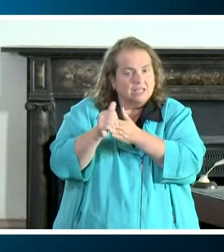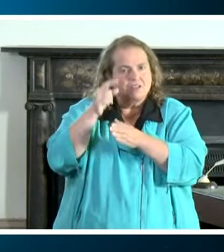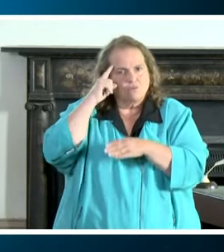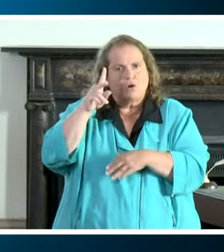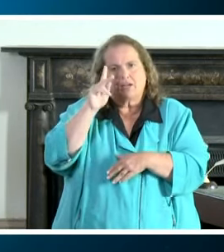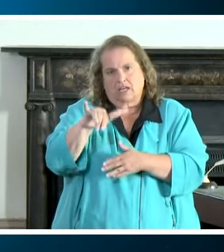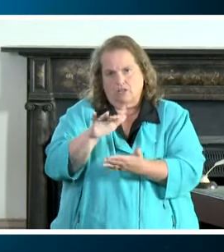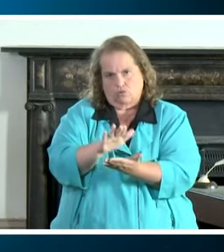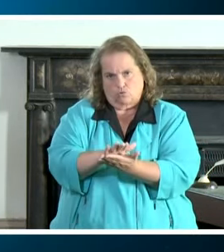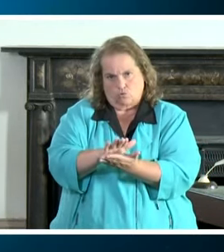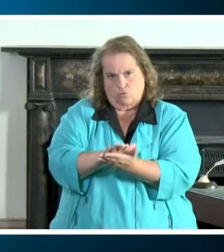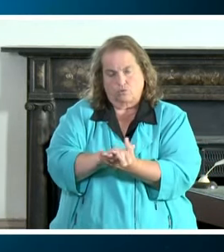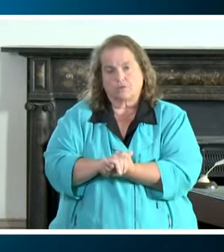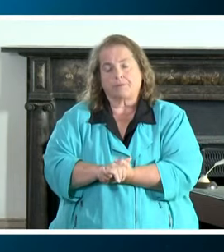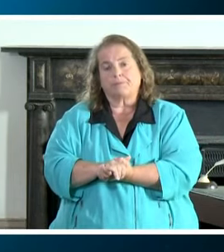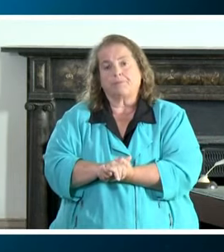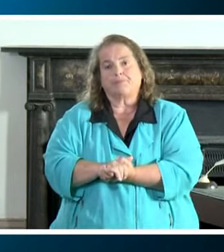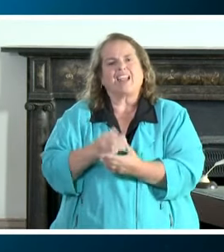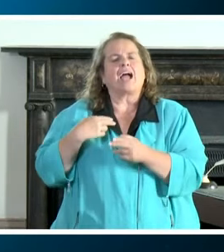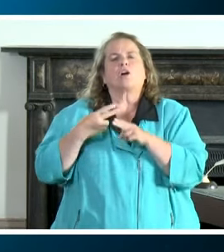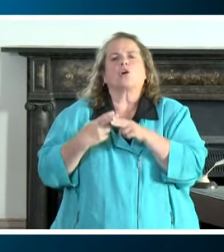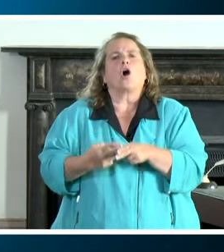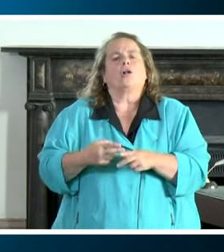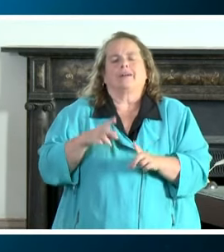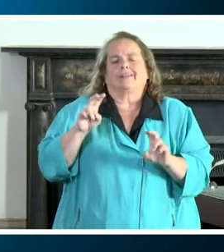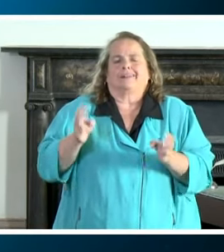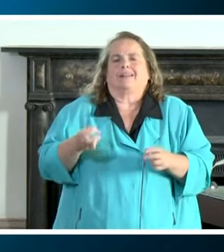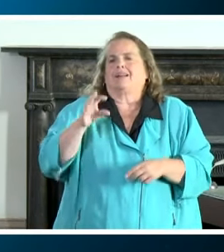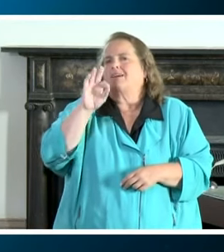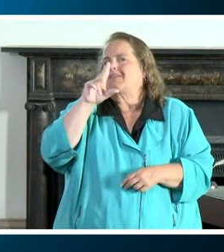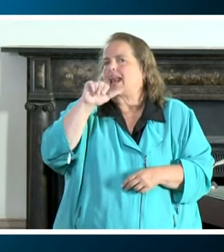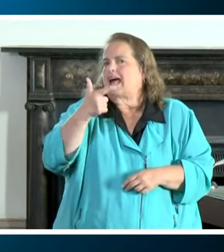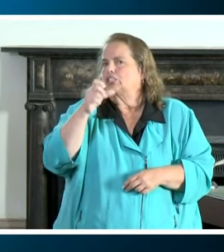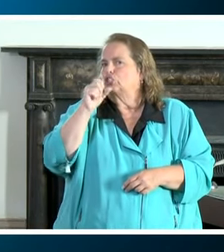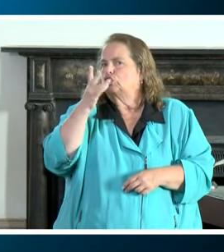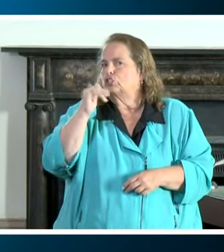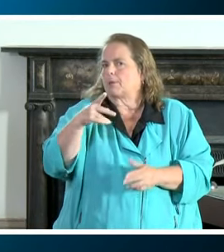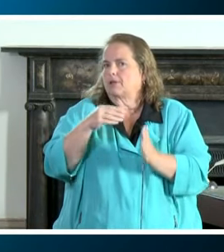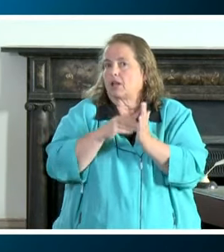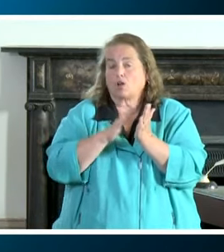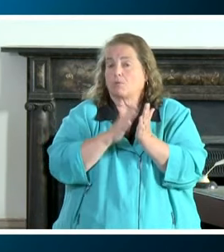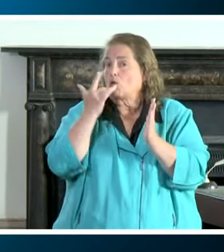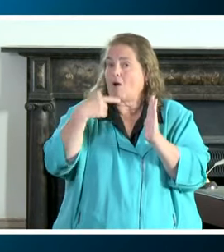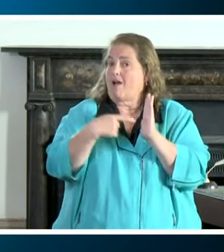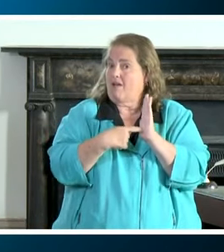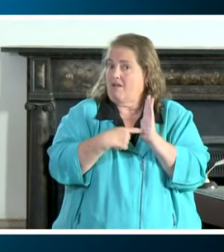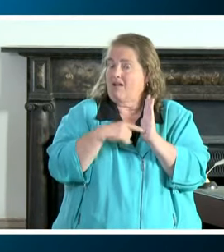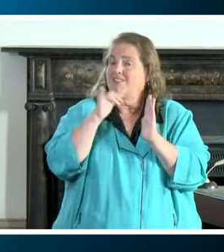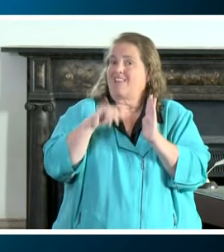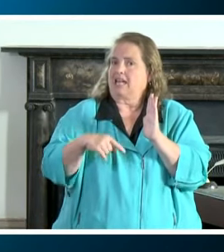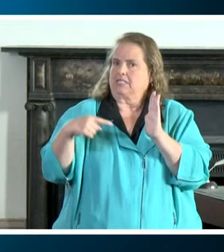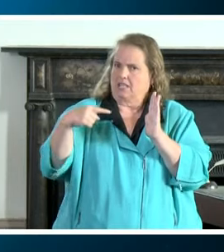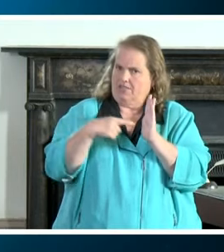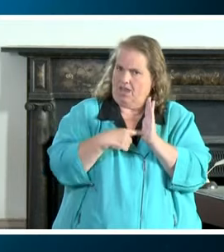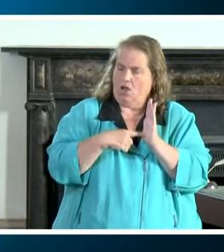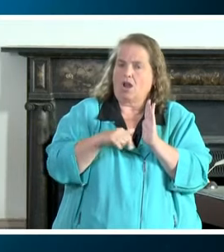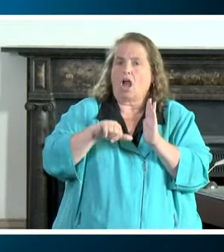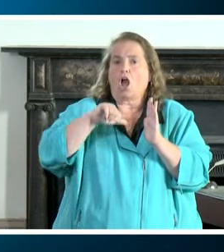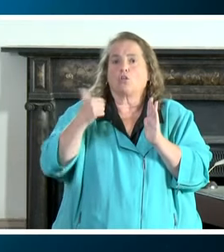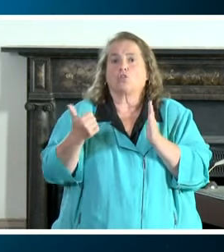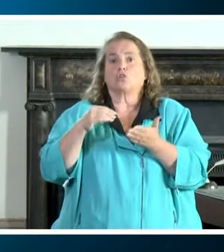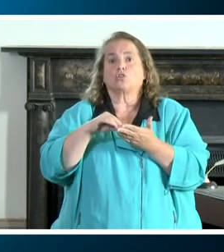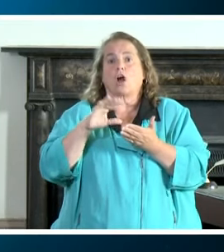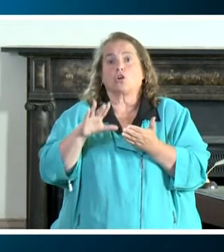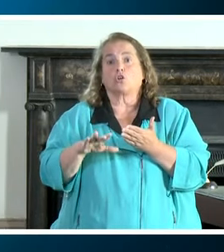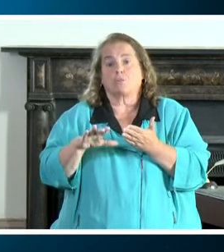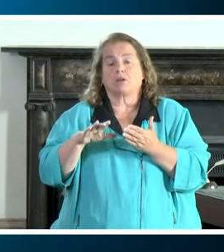kentucky schools it's i call it the flagship document because the documents listed there and then future documents that we will issue at kde will